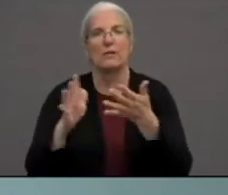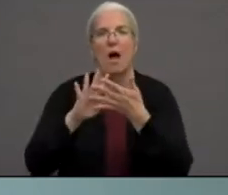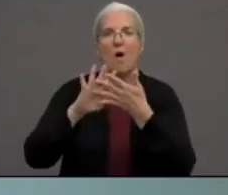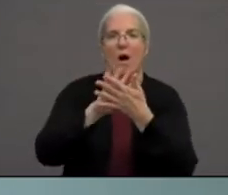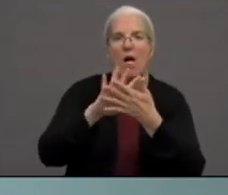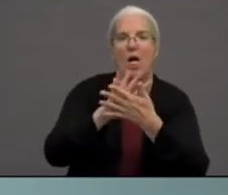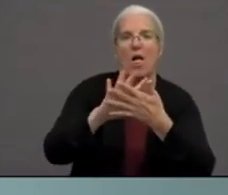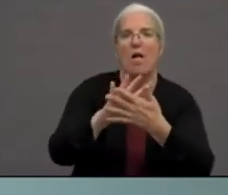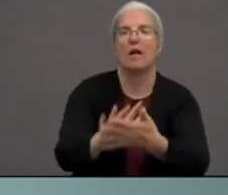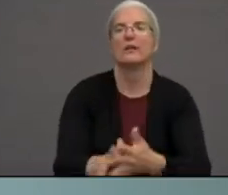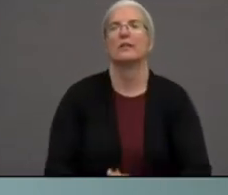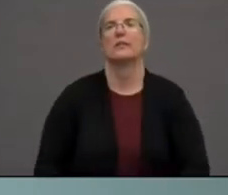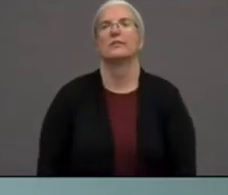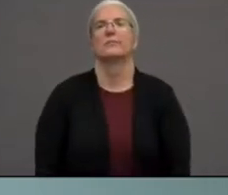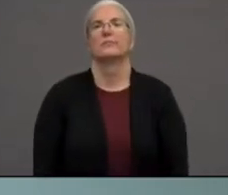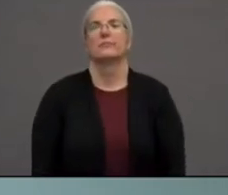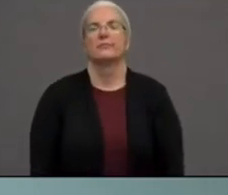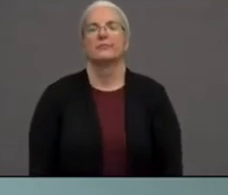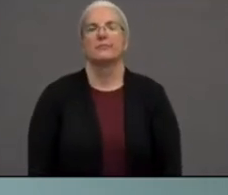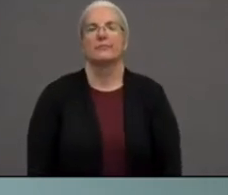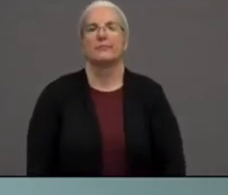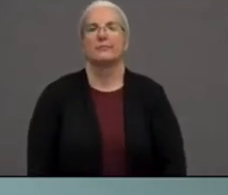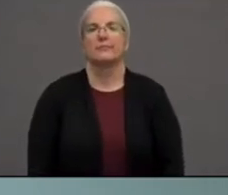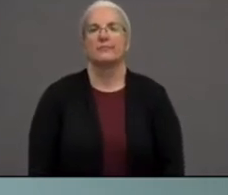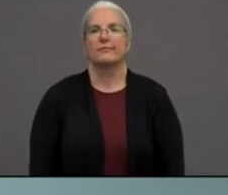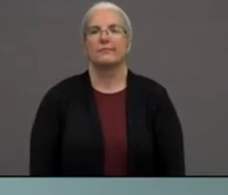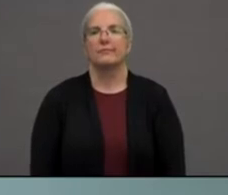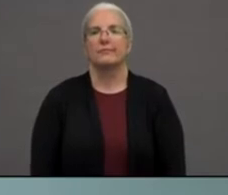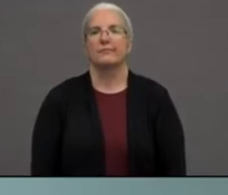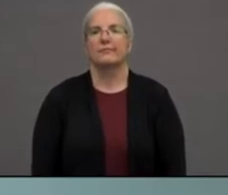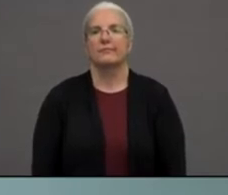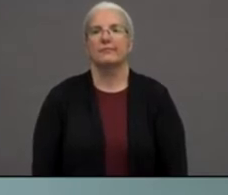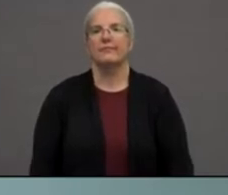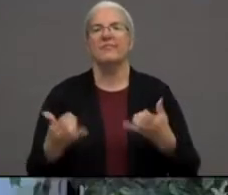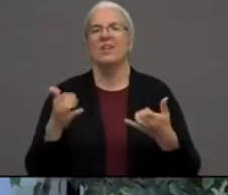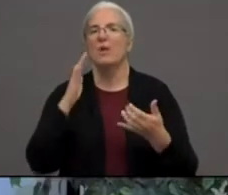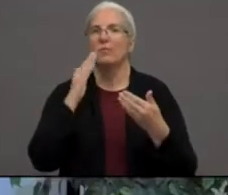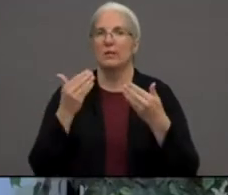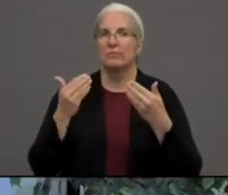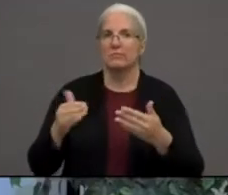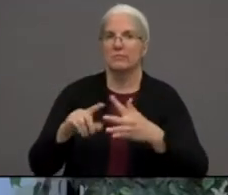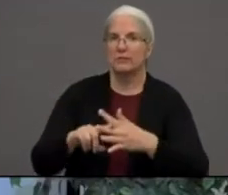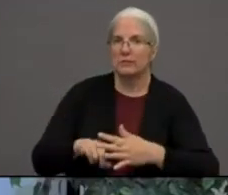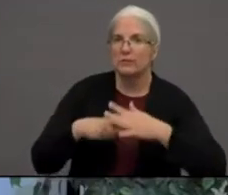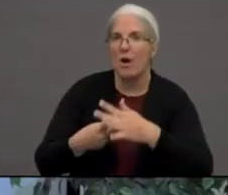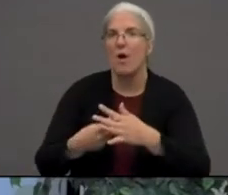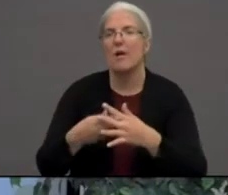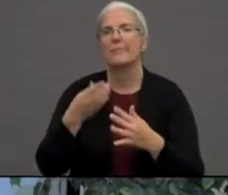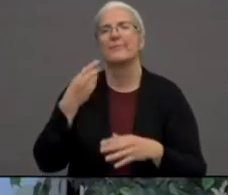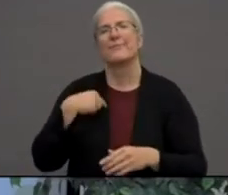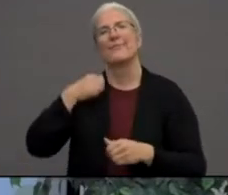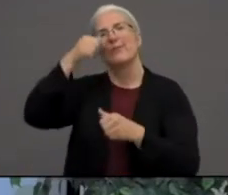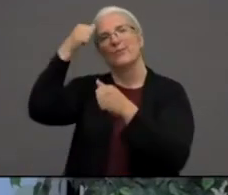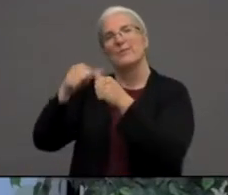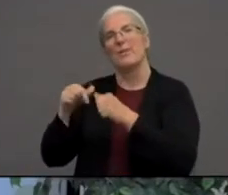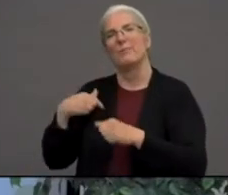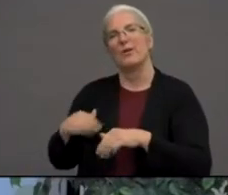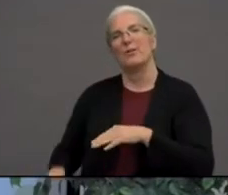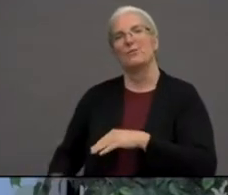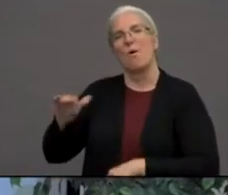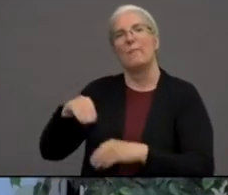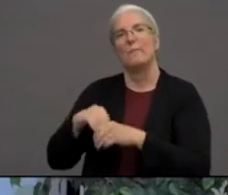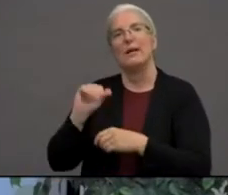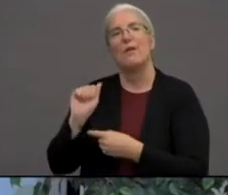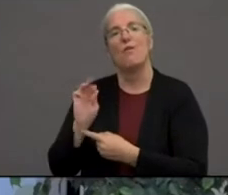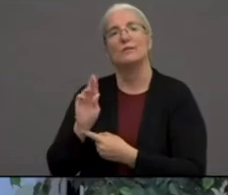that we will be sharing this morning. So I want to just jump right into it. I remember growing up in Arkansas, and we would have, it was snow from